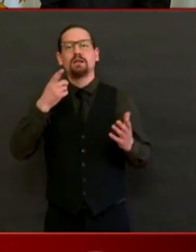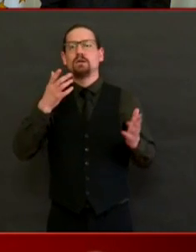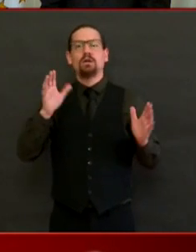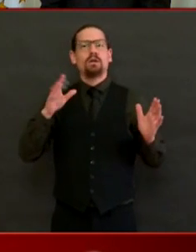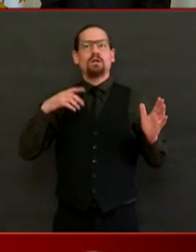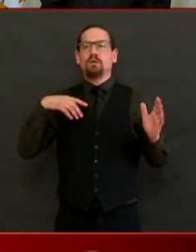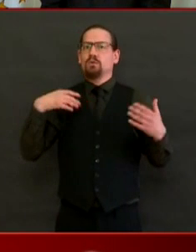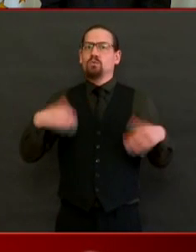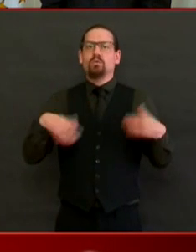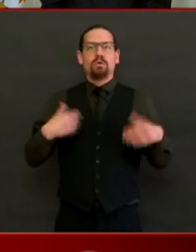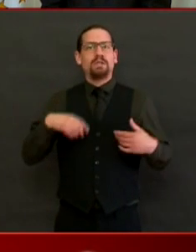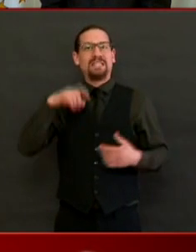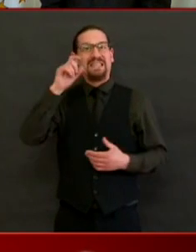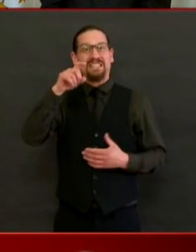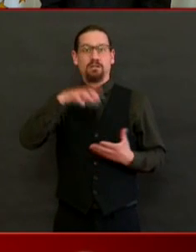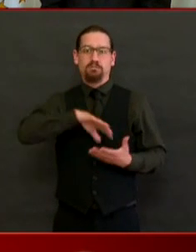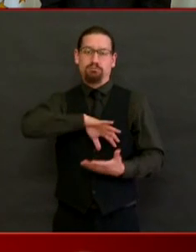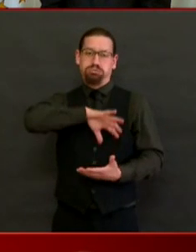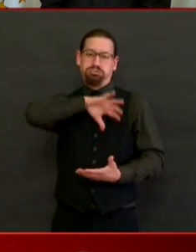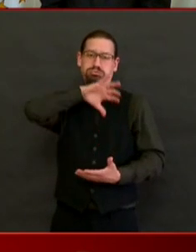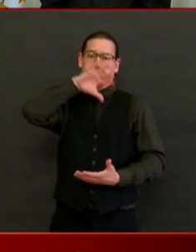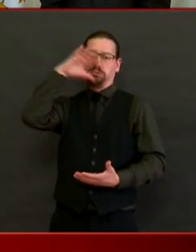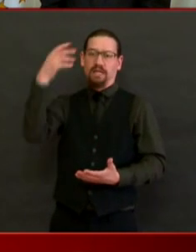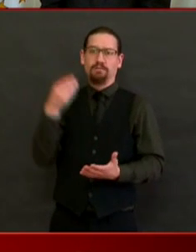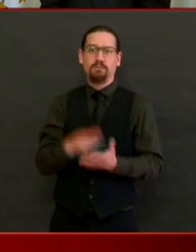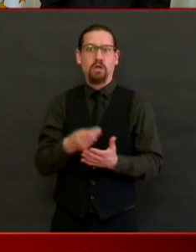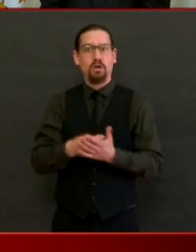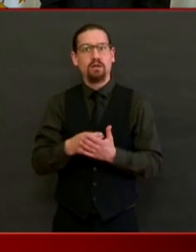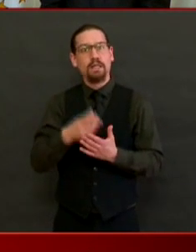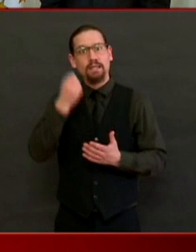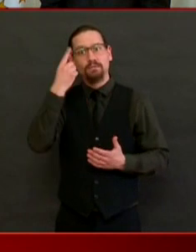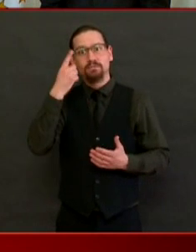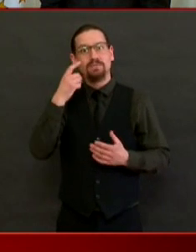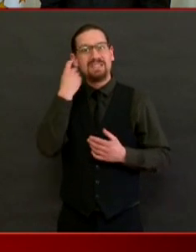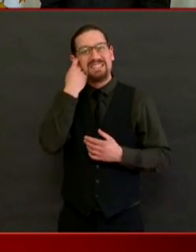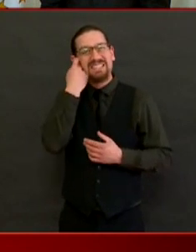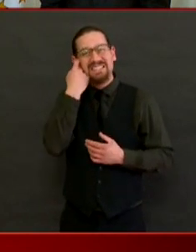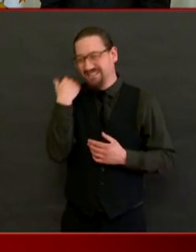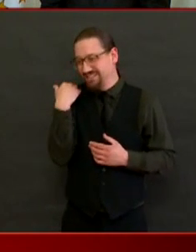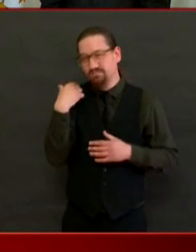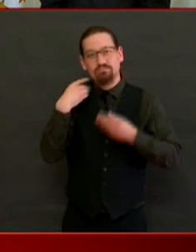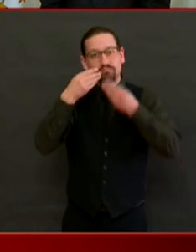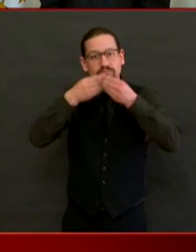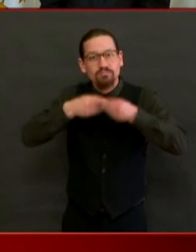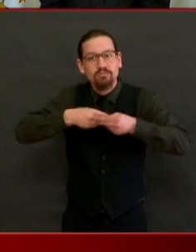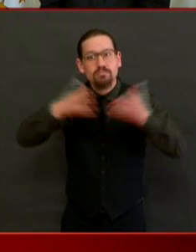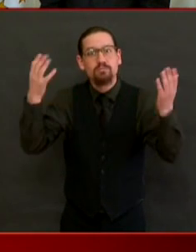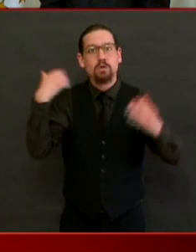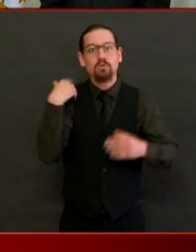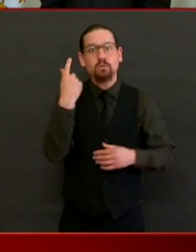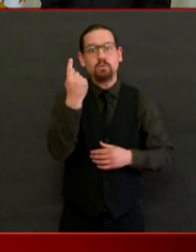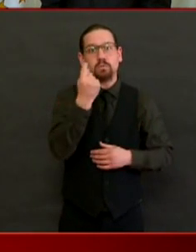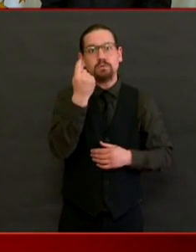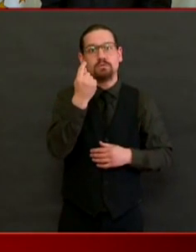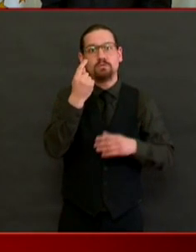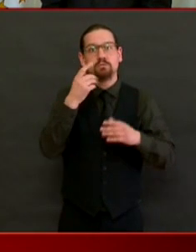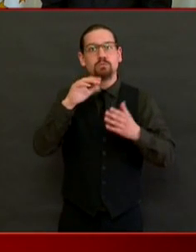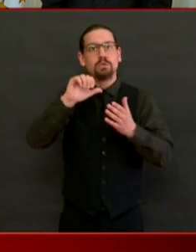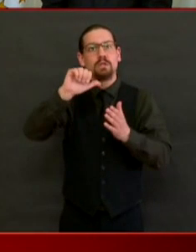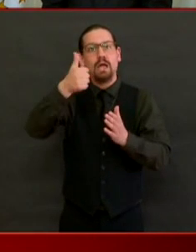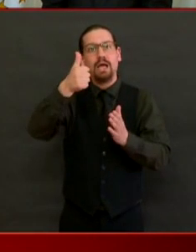I put out a new loan program on, I think it was Tuesday. was $10 million. By the way, they're forgivable loans, so